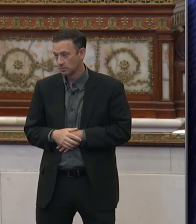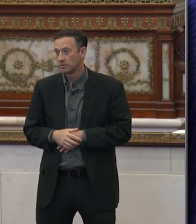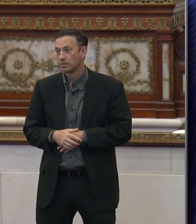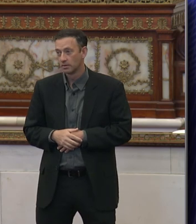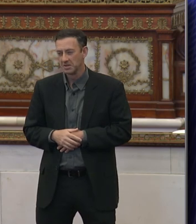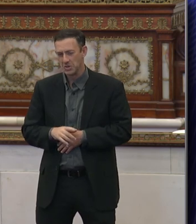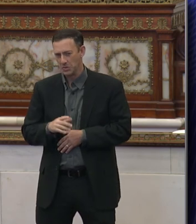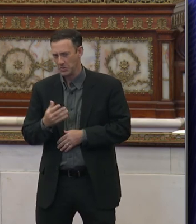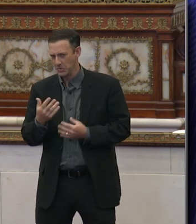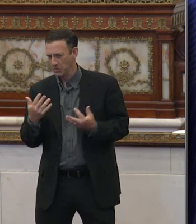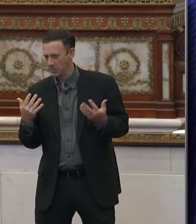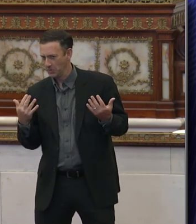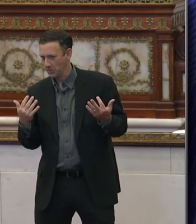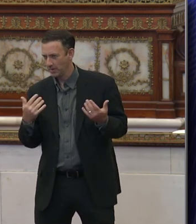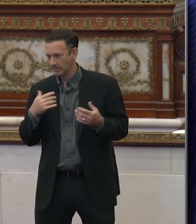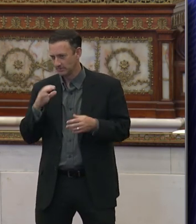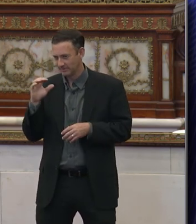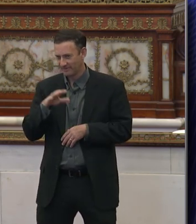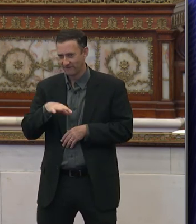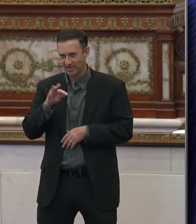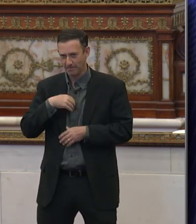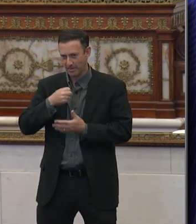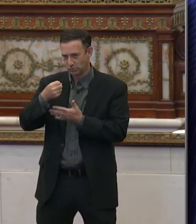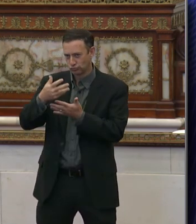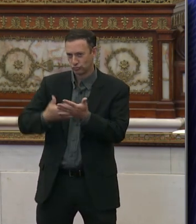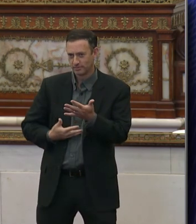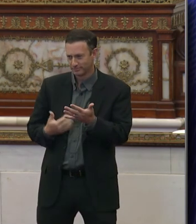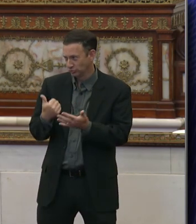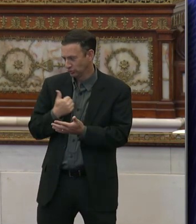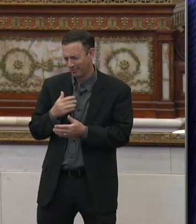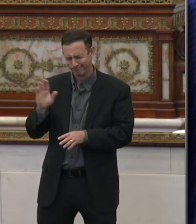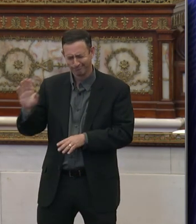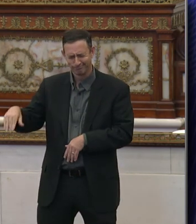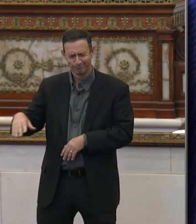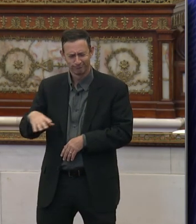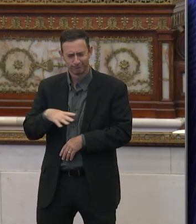One second. I just need to find my script. Sorry. That's all right.